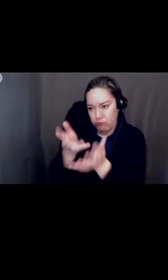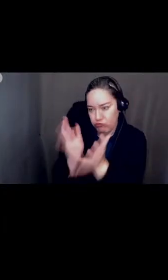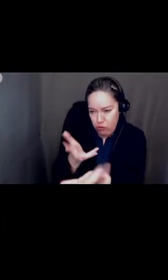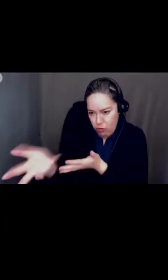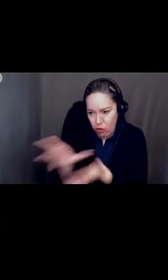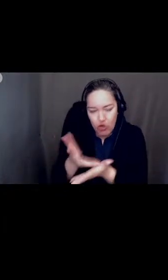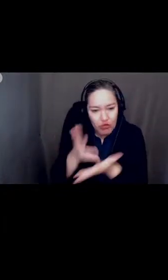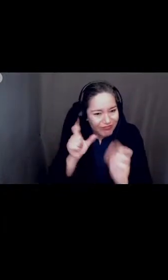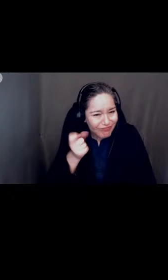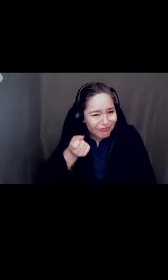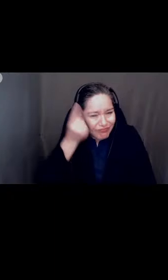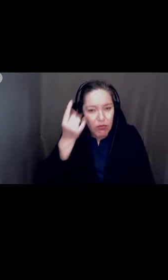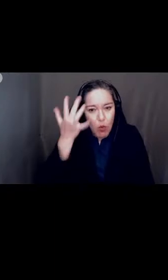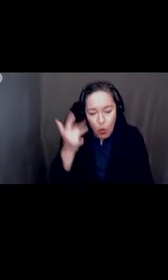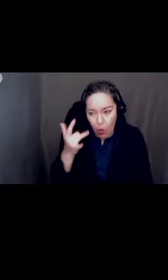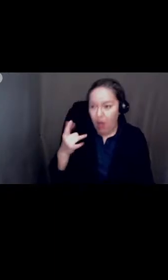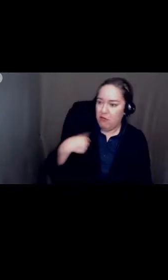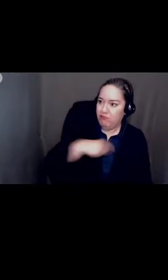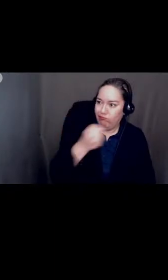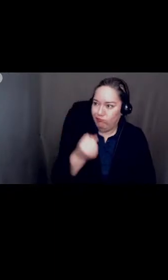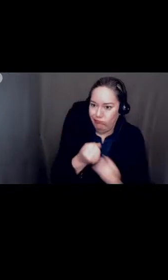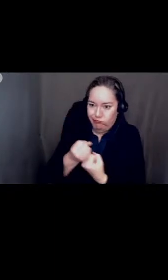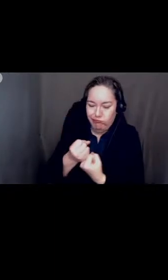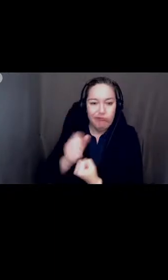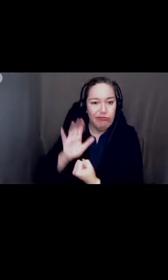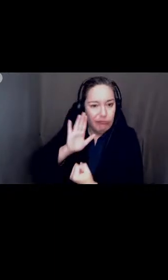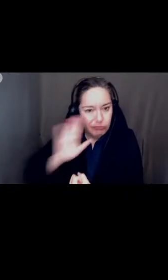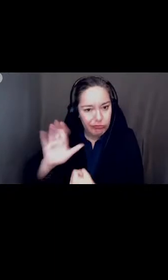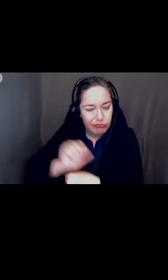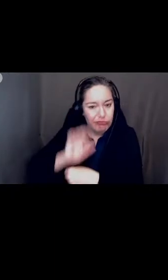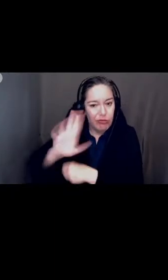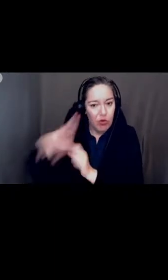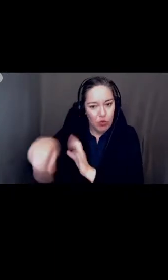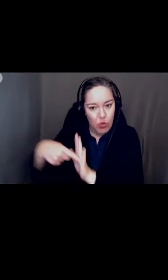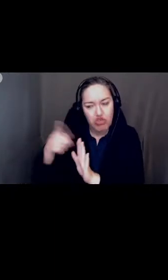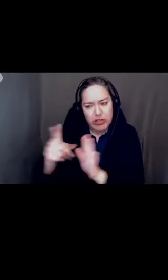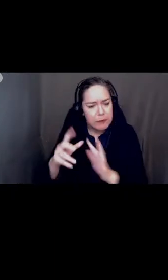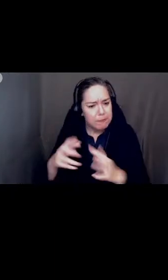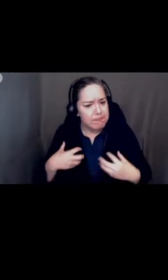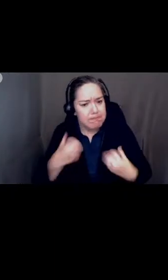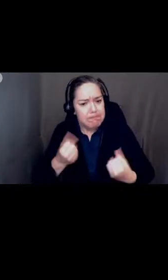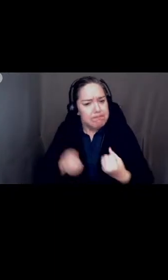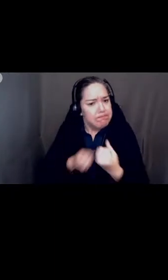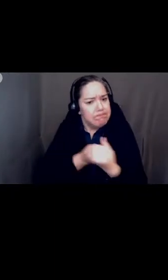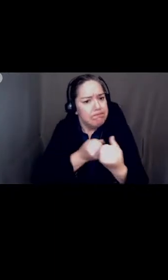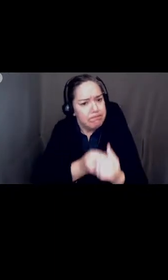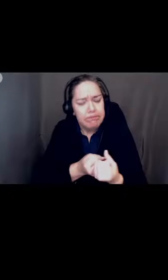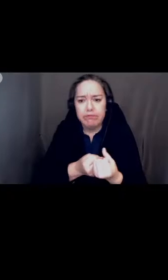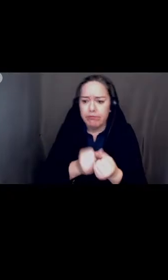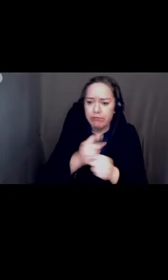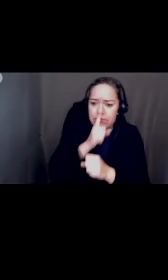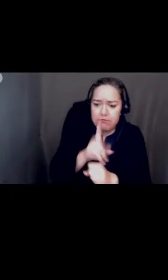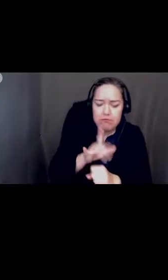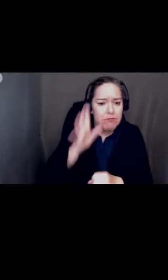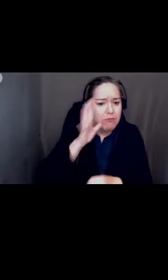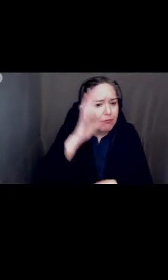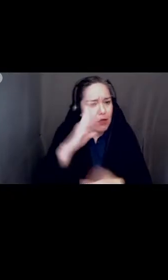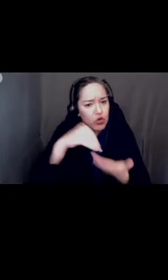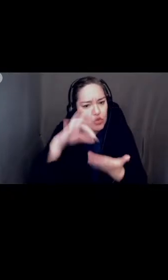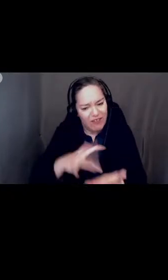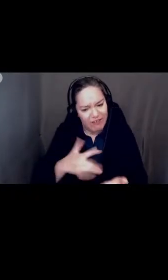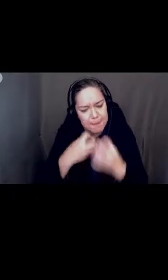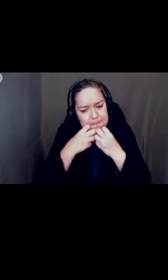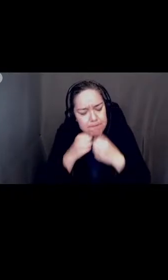understand why she is supported in her role dr strickwarda has stood up for assuring parents and students that they are valued no matter what